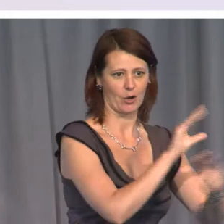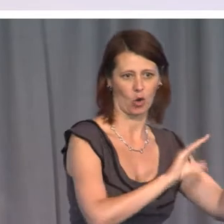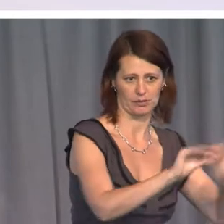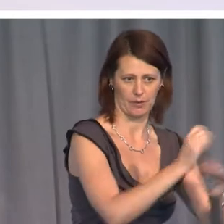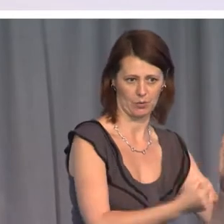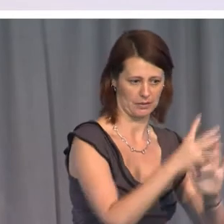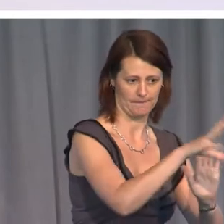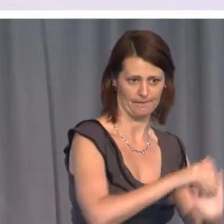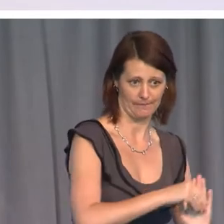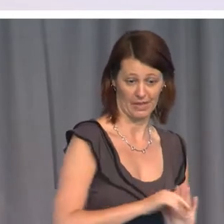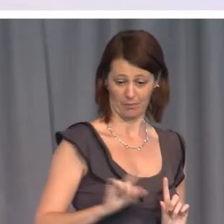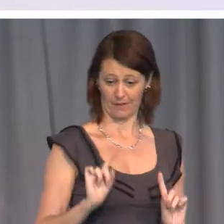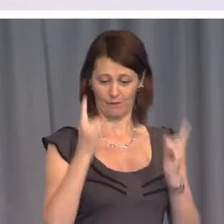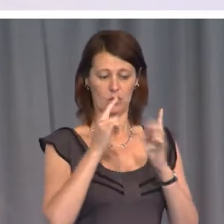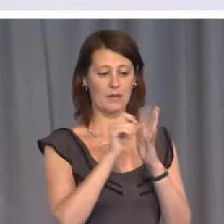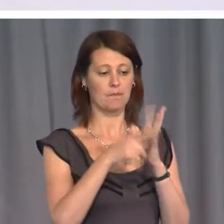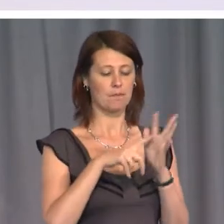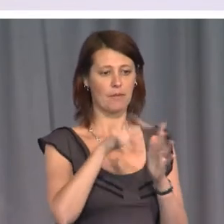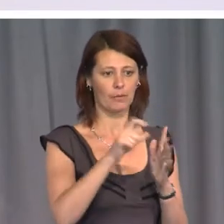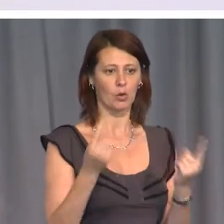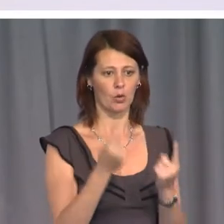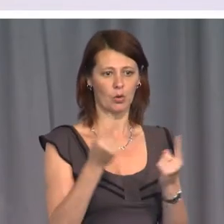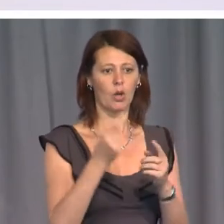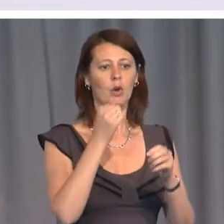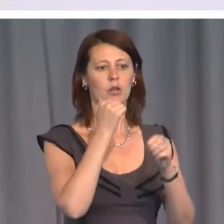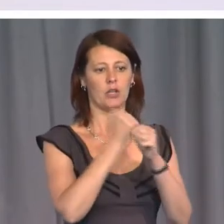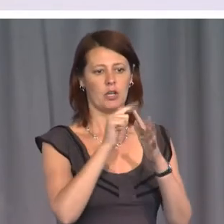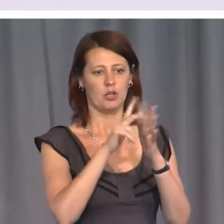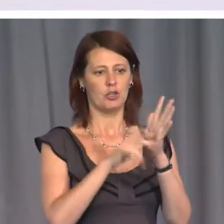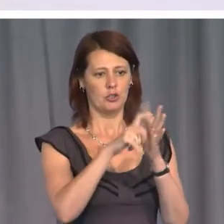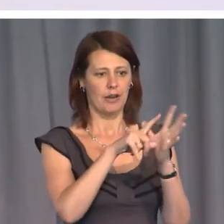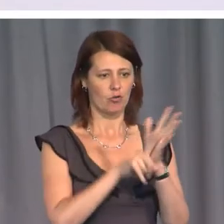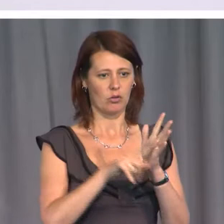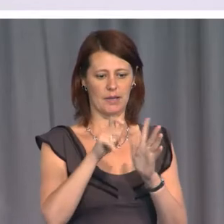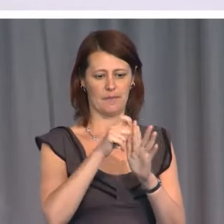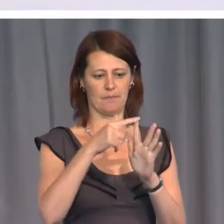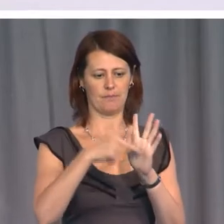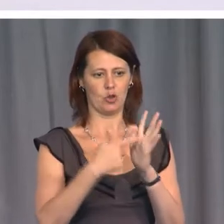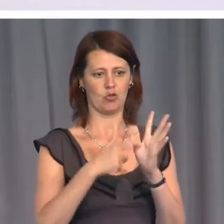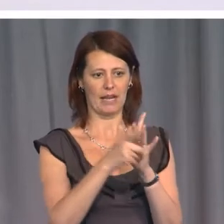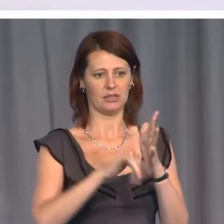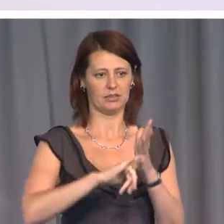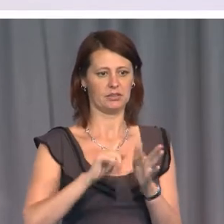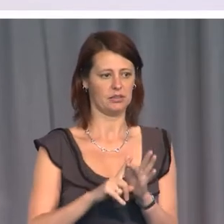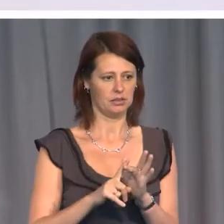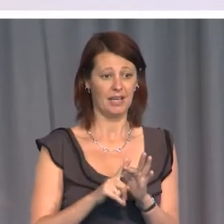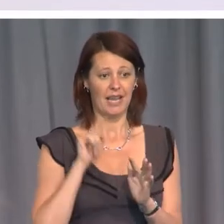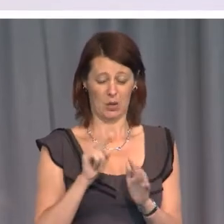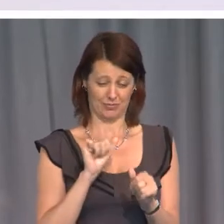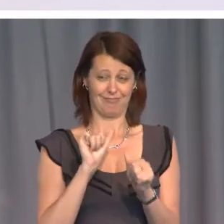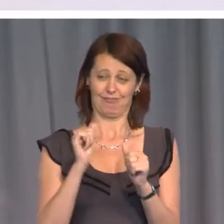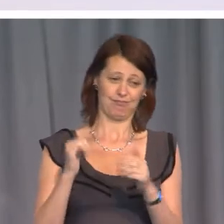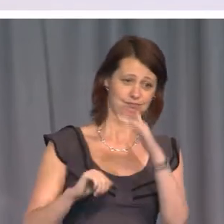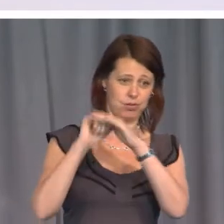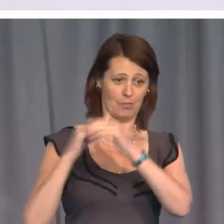the first public victim was none other than General Petraeus. He was the best soldier that